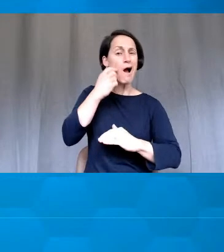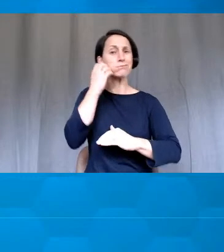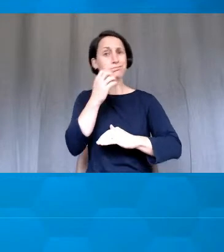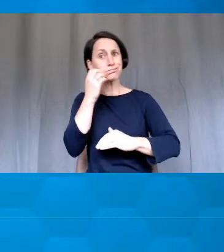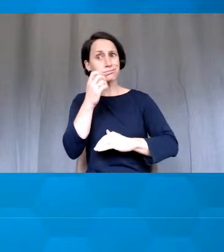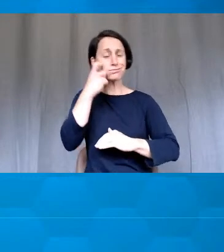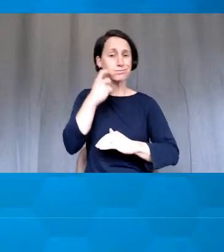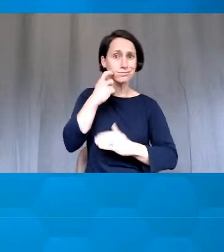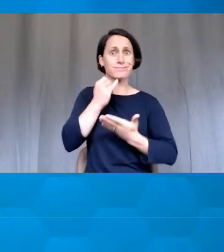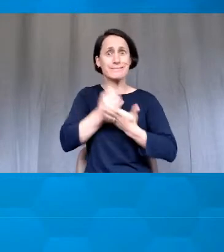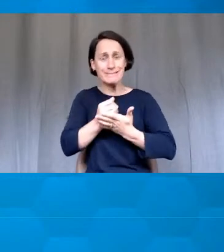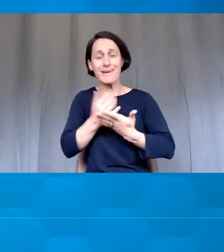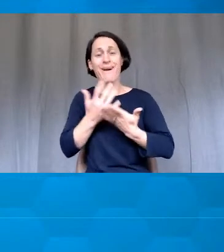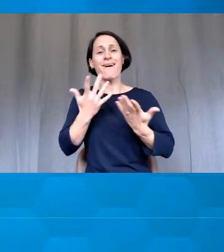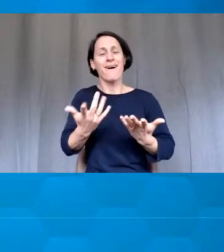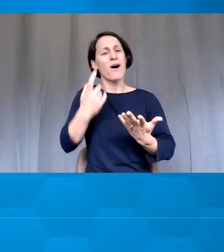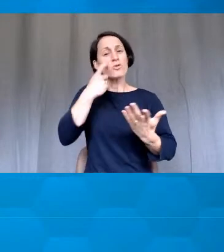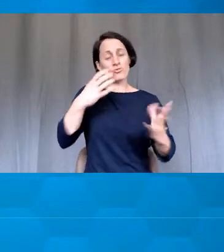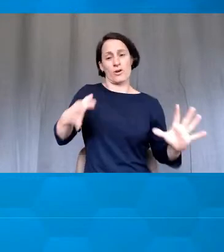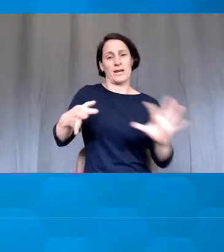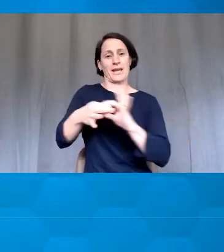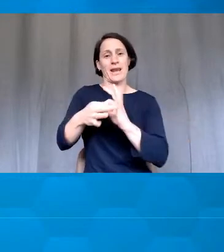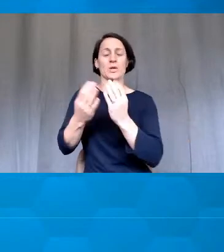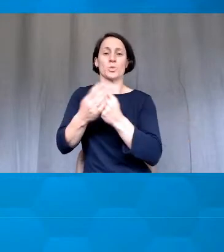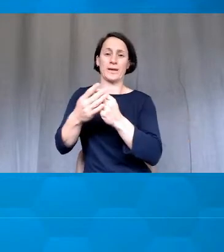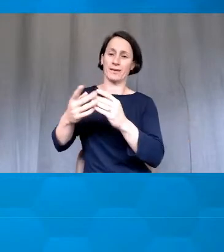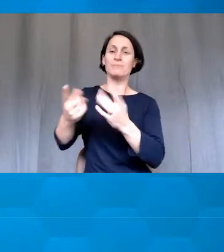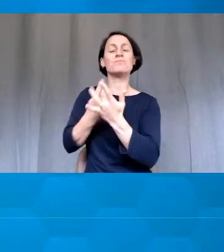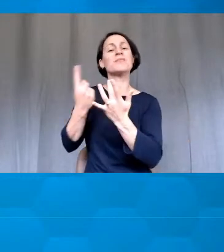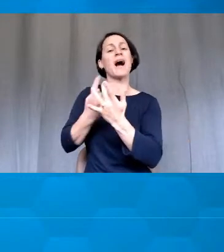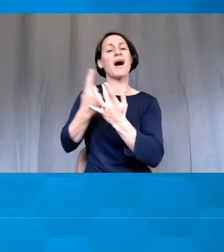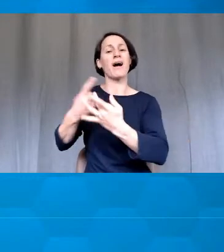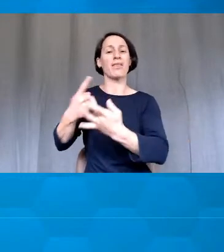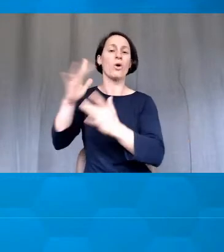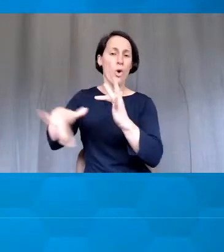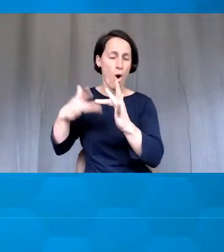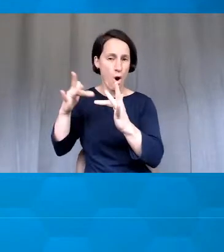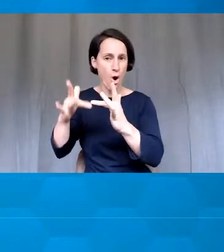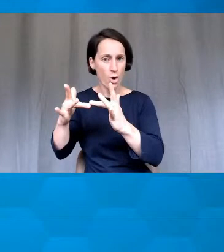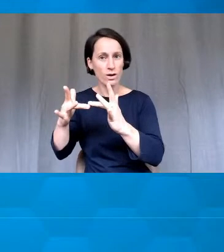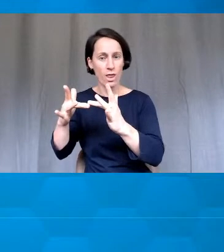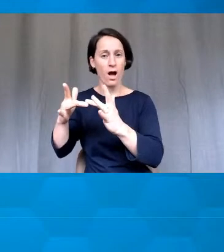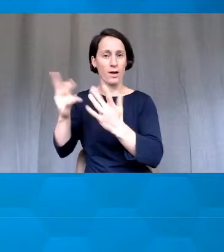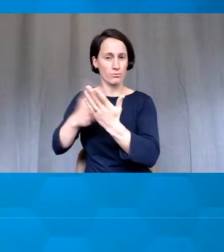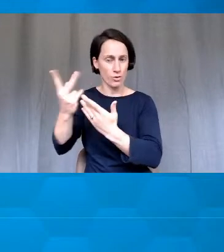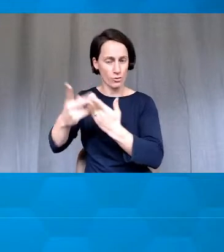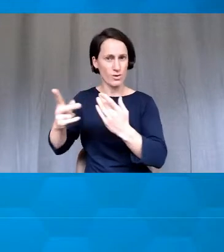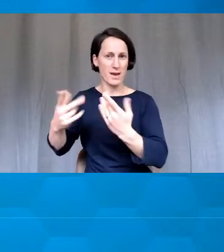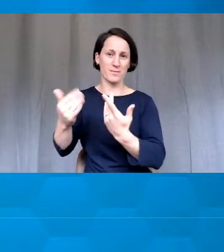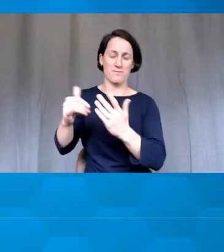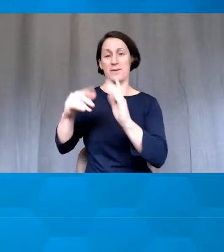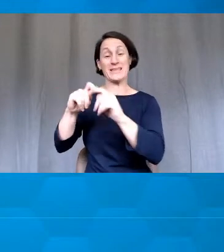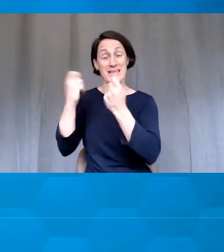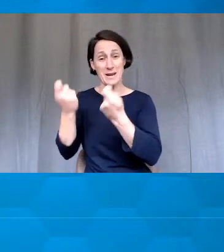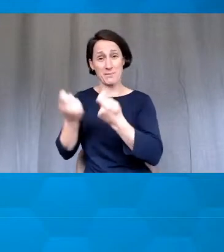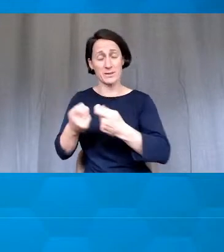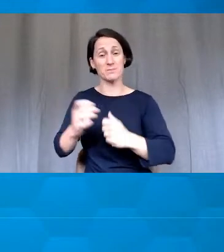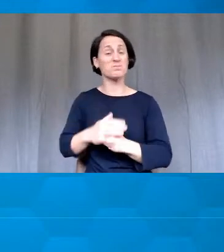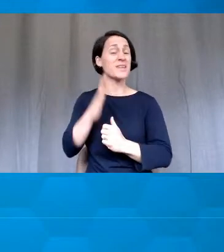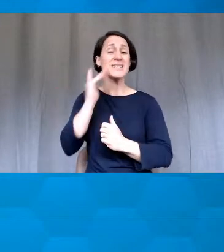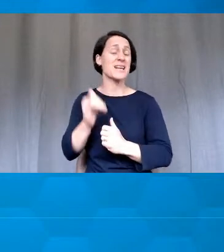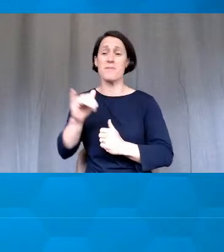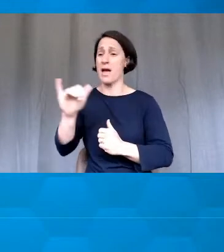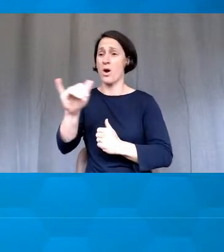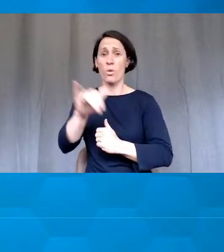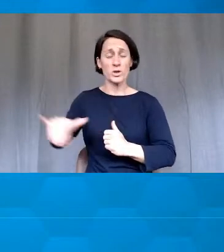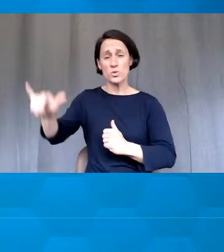out how do I use Zetings with Teams, Zoom, Blackboard Collaborate. So it's pretty standard regardless of which of these platforms you want to